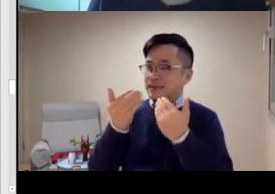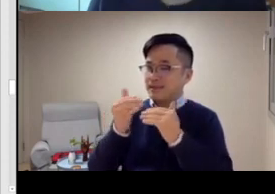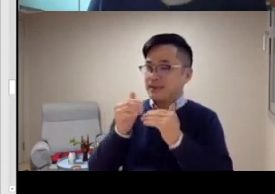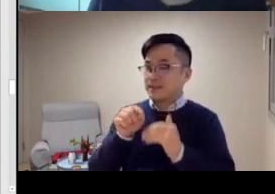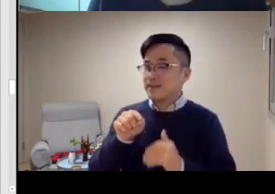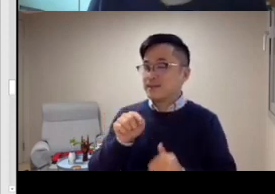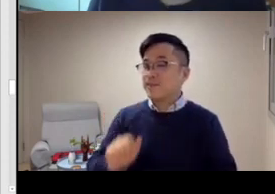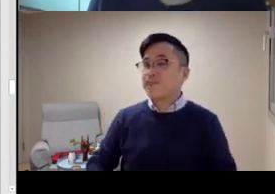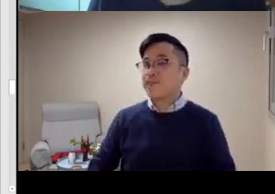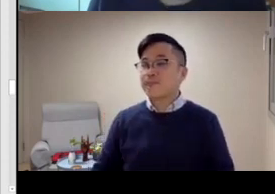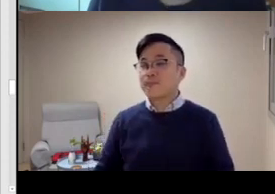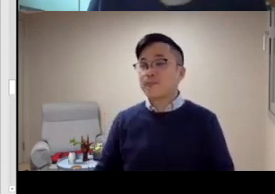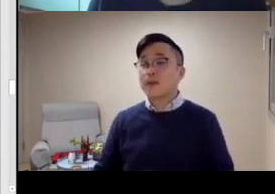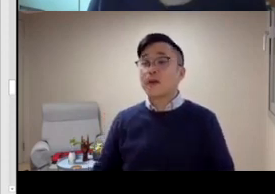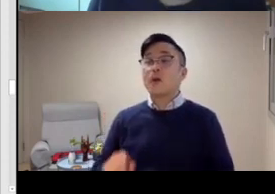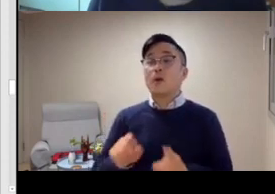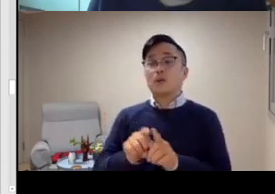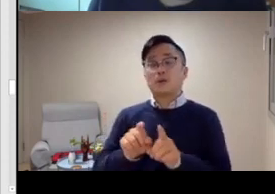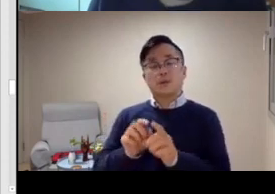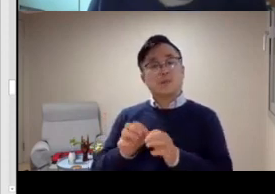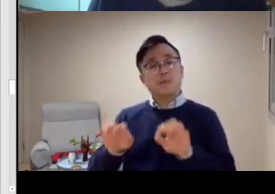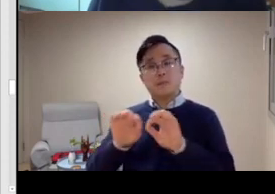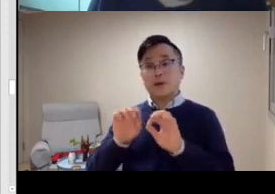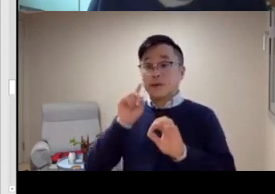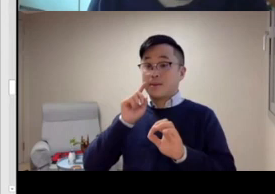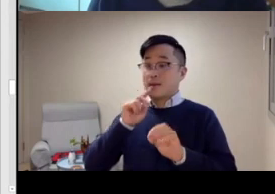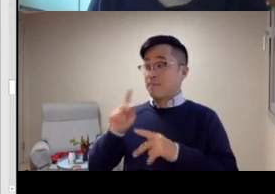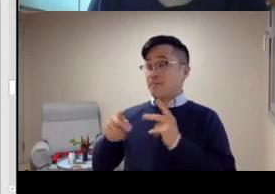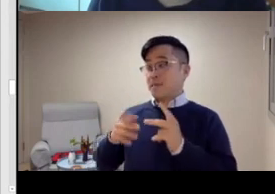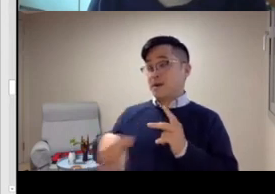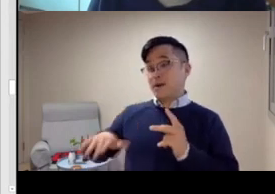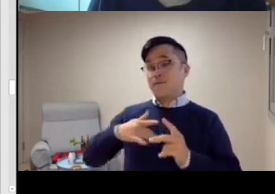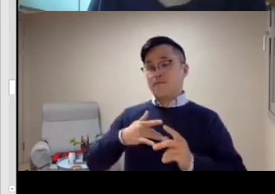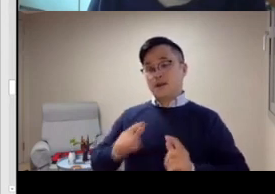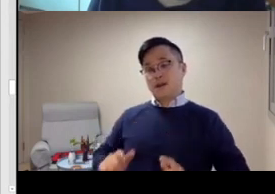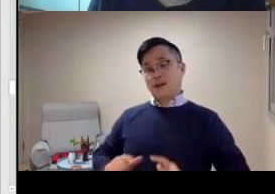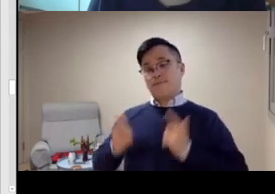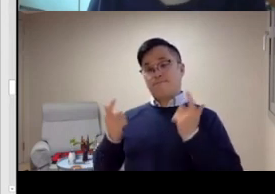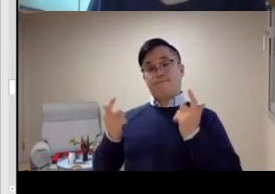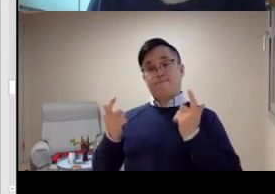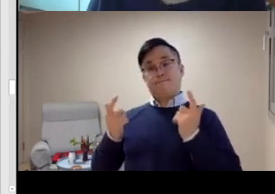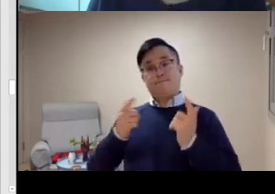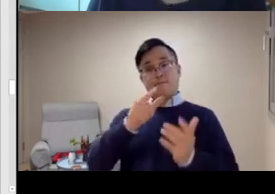Right. And some people don't really have a linguistic perspective on that.